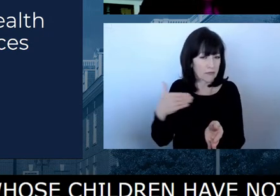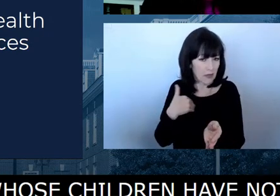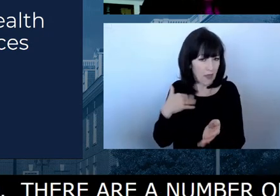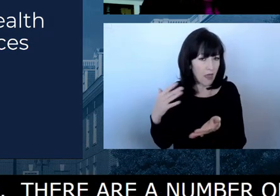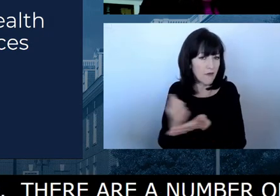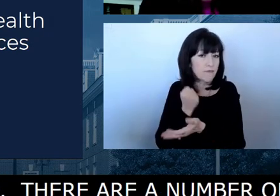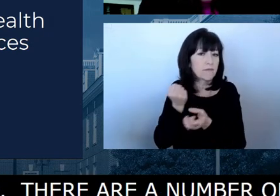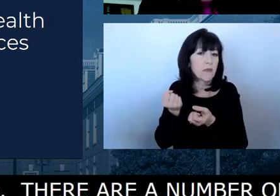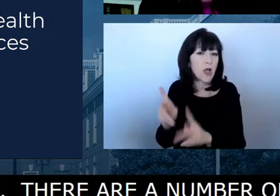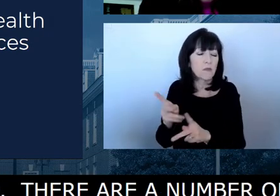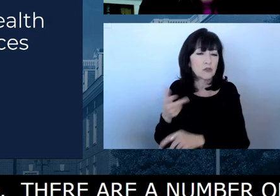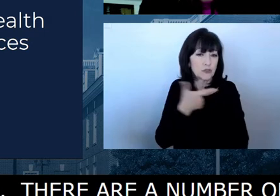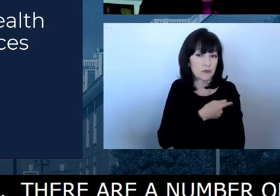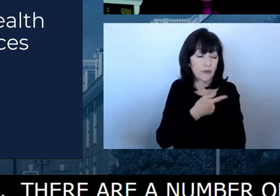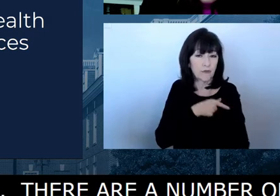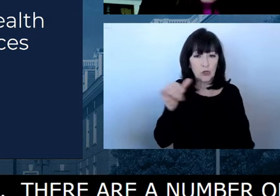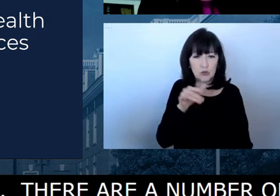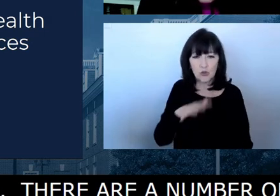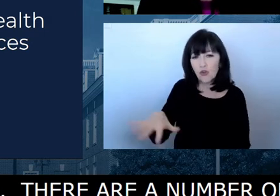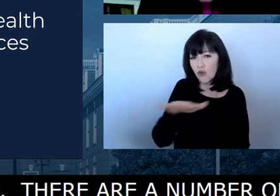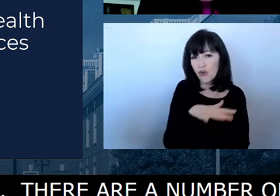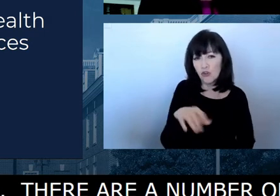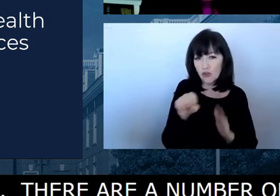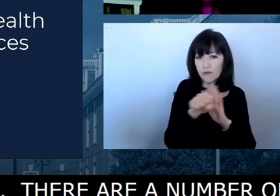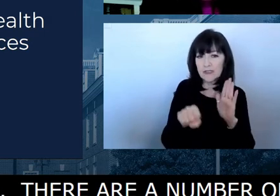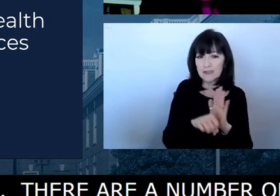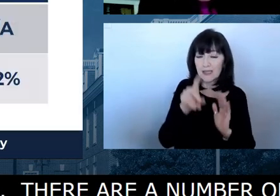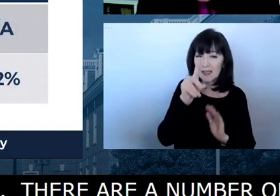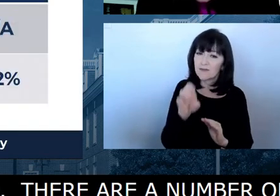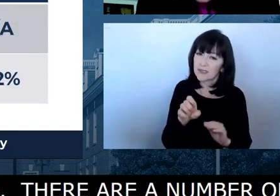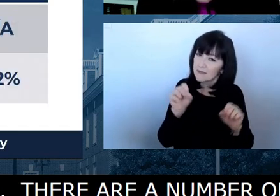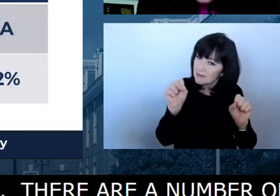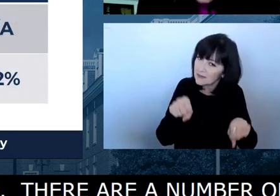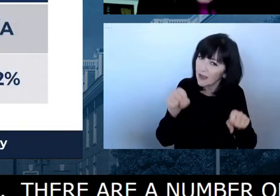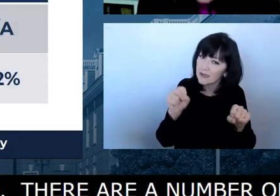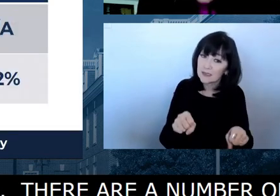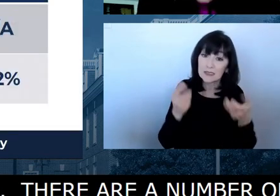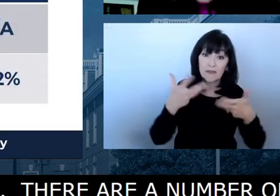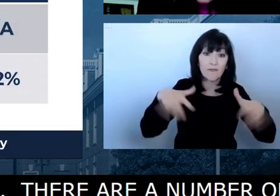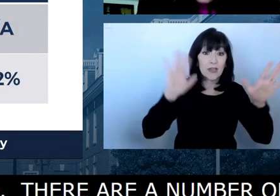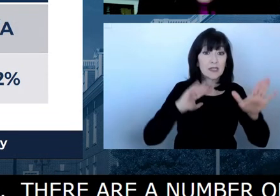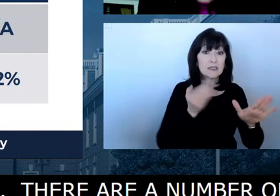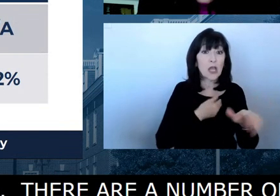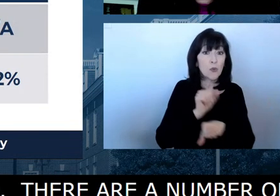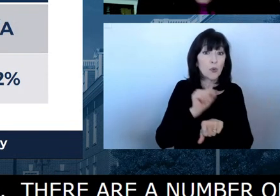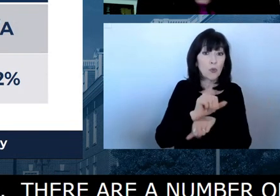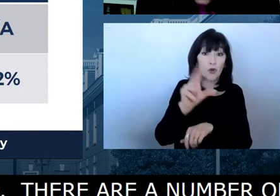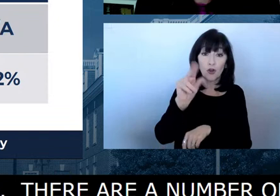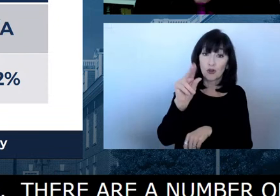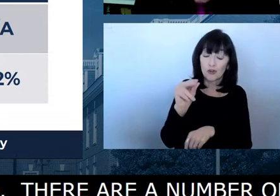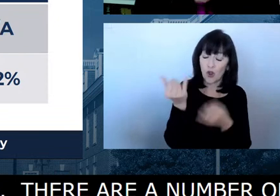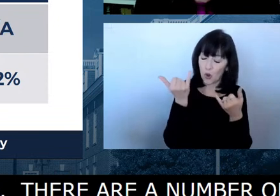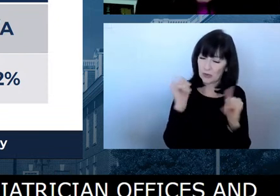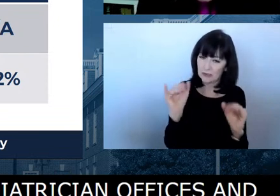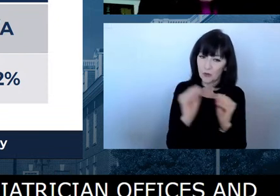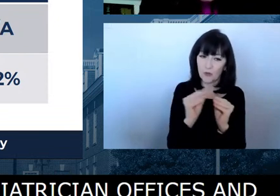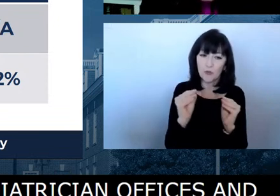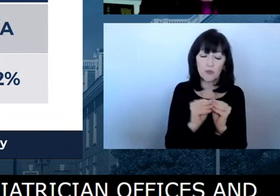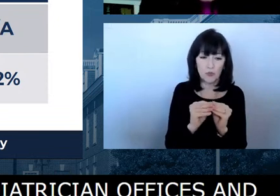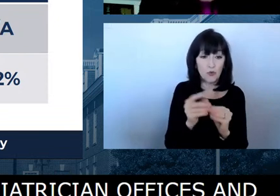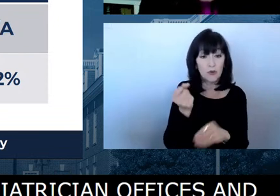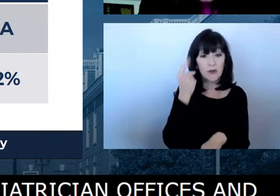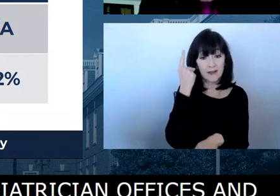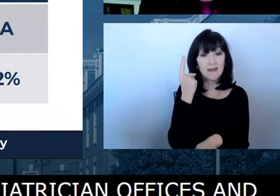And so currently, we have work to do. Our vaccination rate amongst youth is lower than